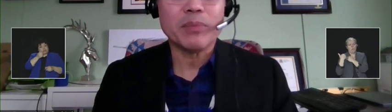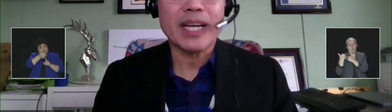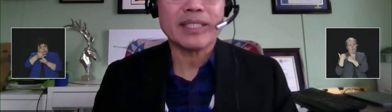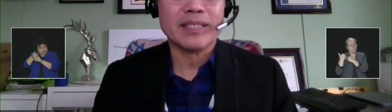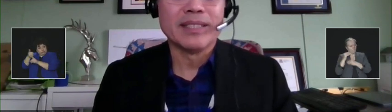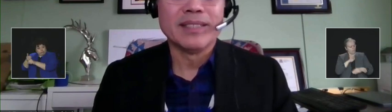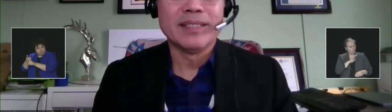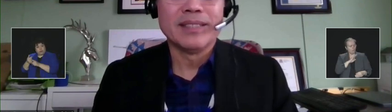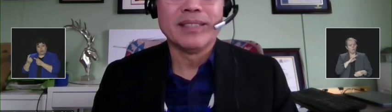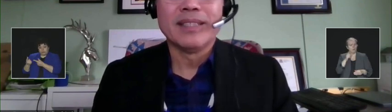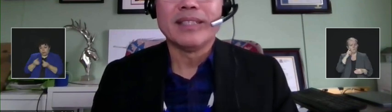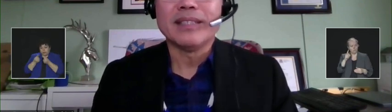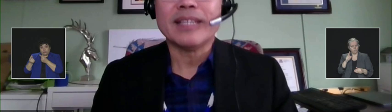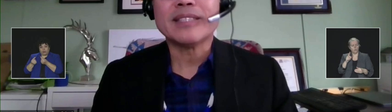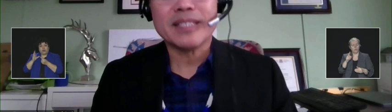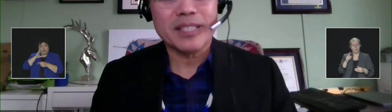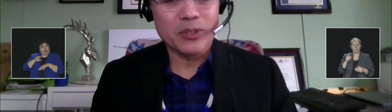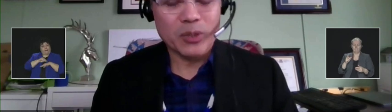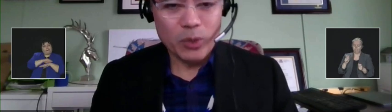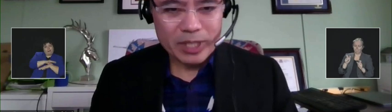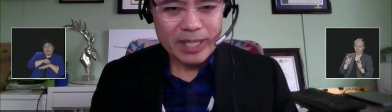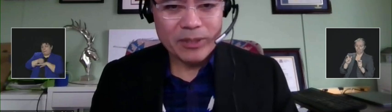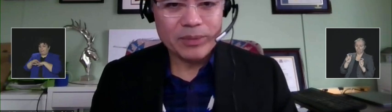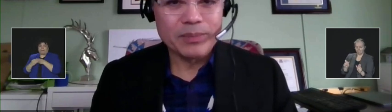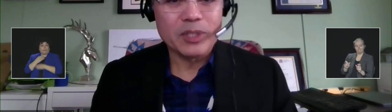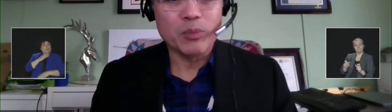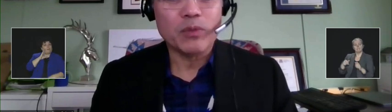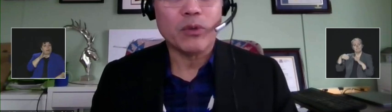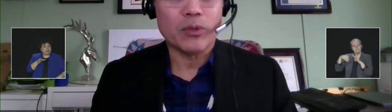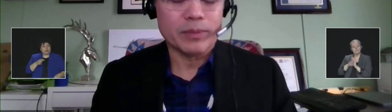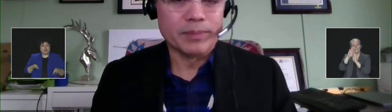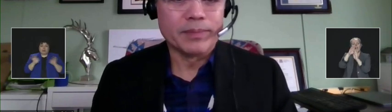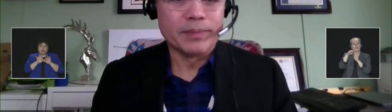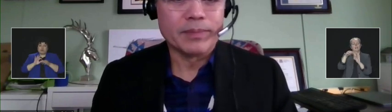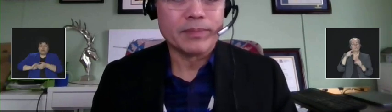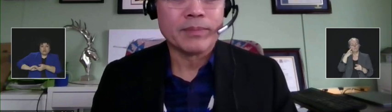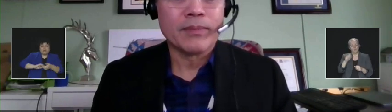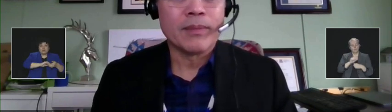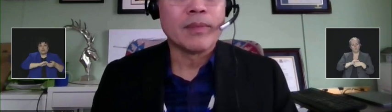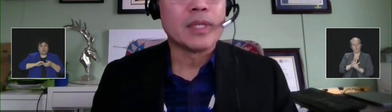have a large impact. Let us continue to work together to move forward.